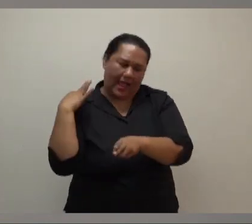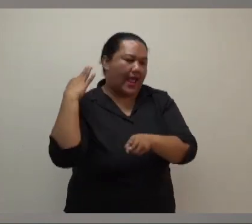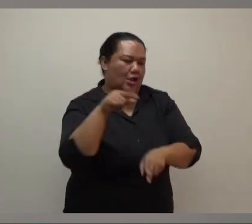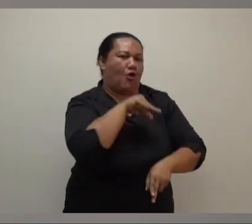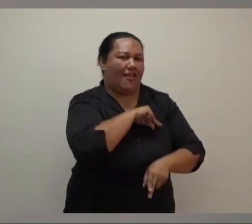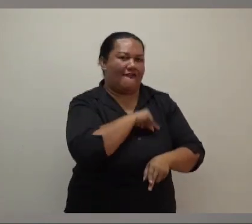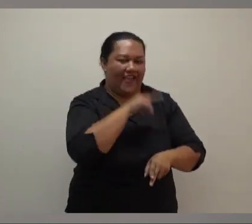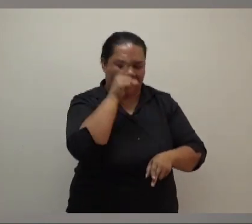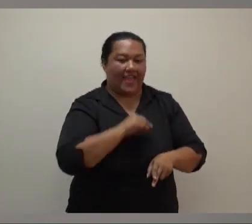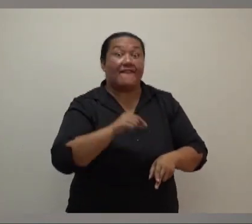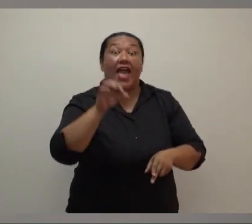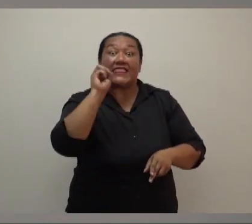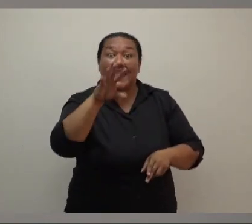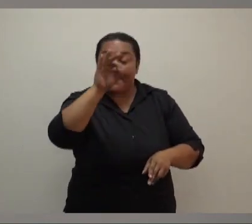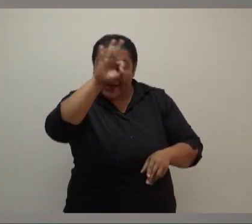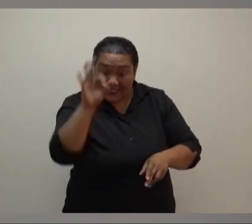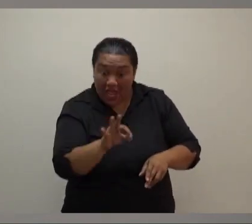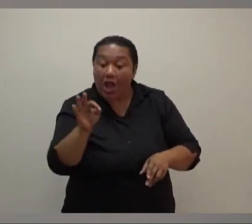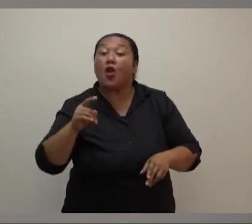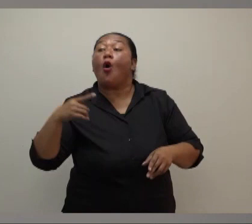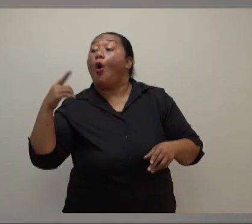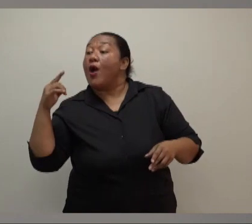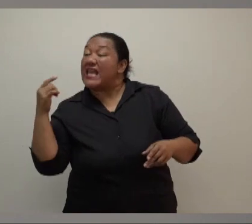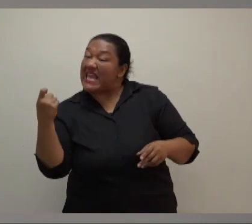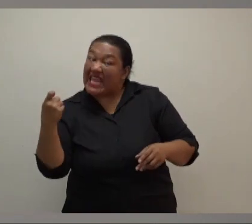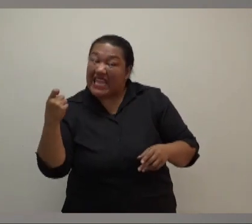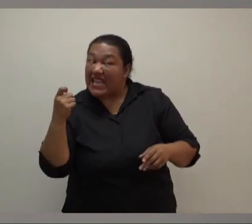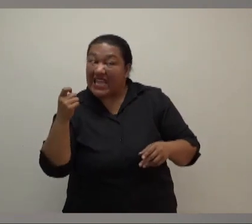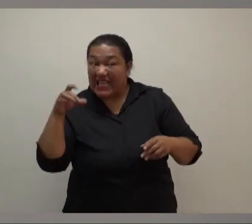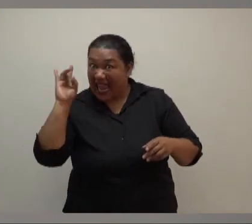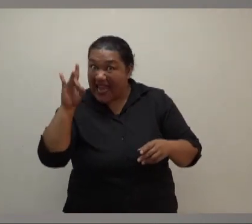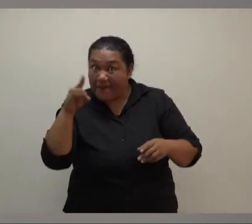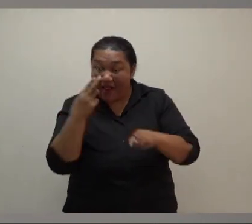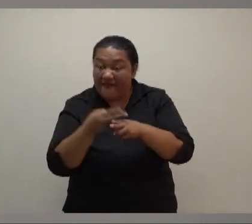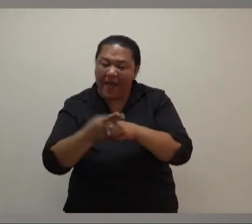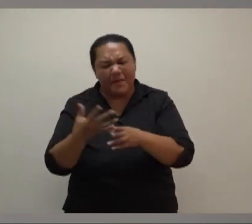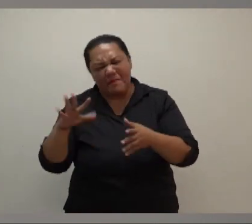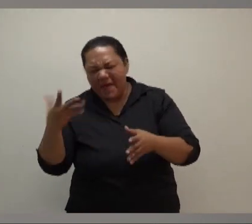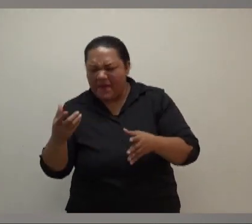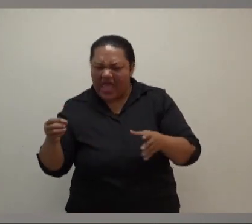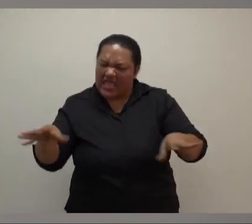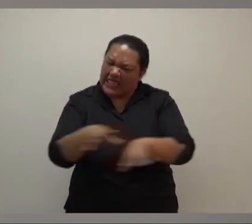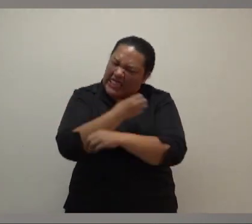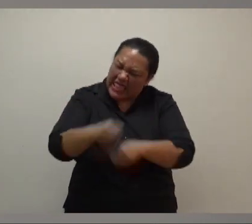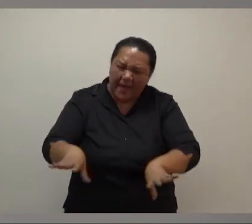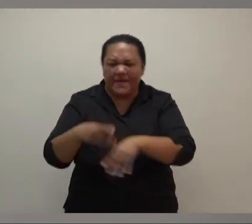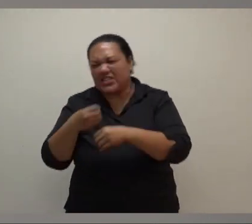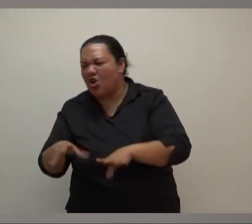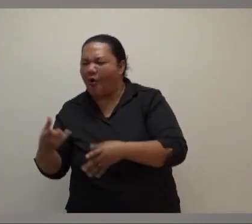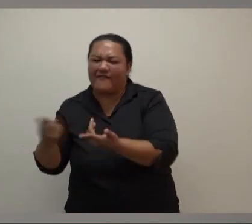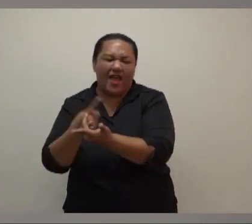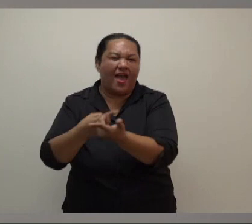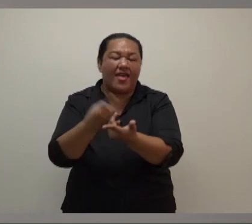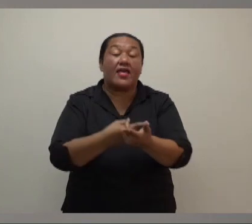or 10% of your livestock must have sustained damage. For all bilateral quarantine arrangements registered